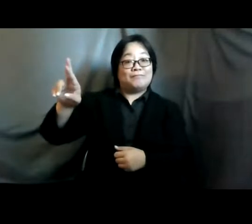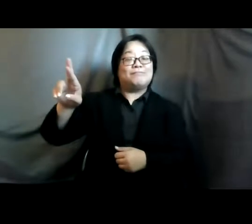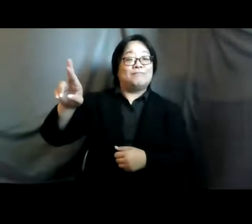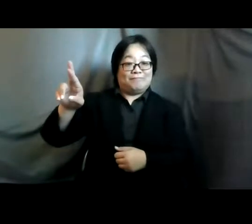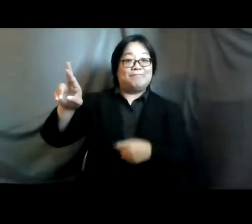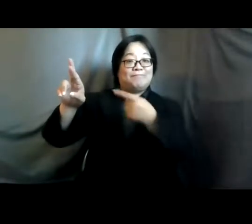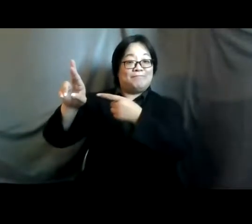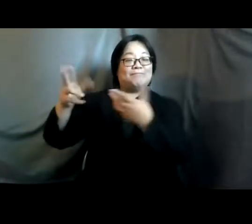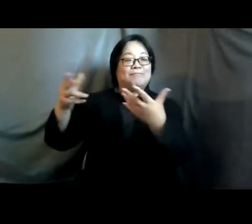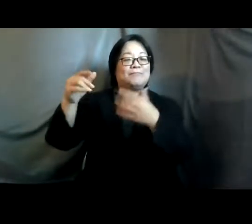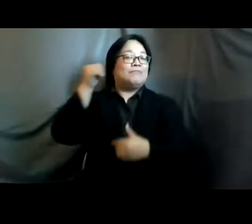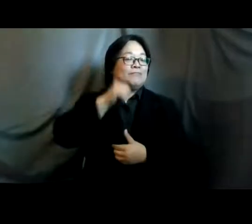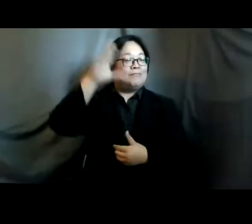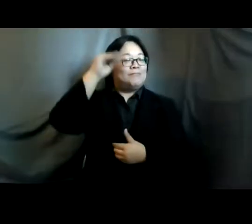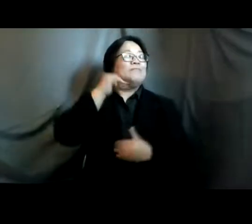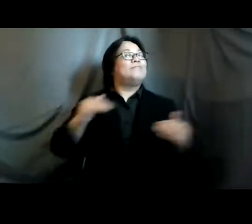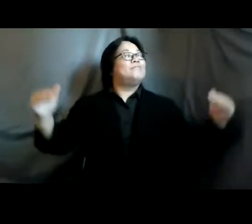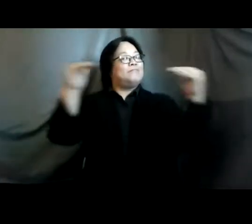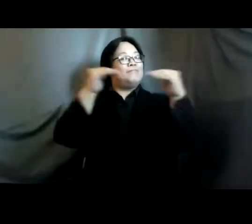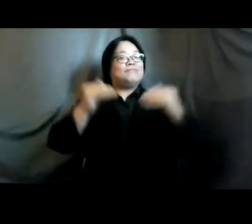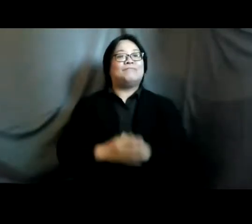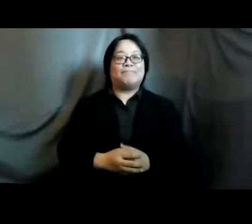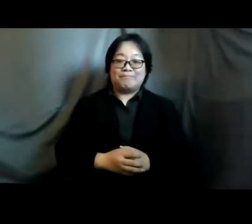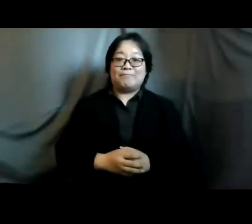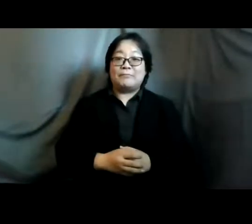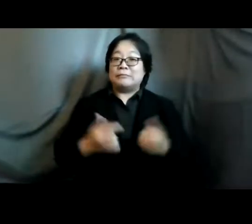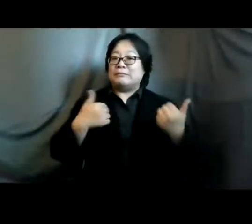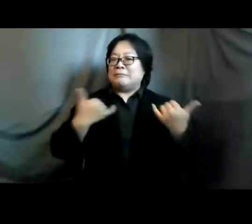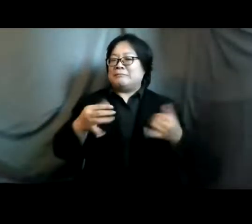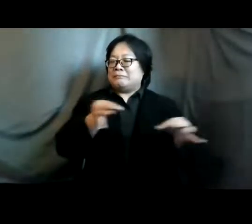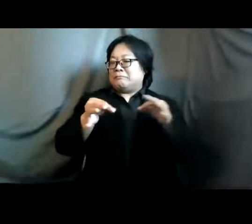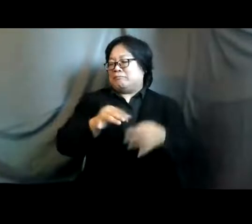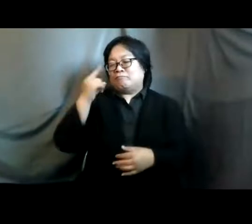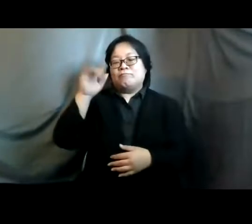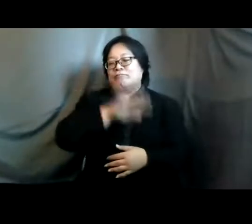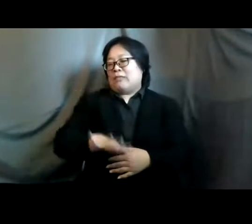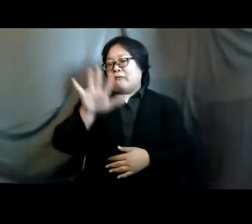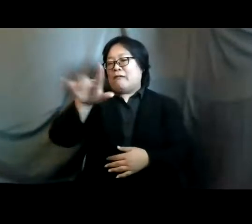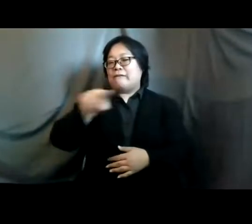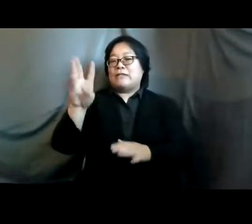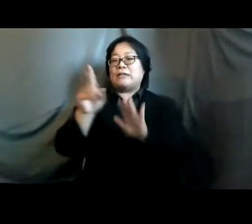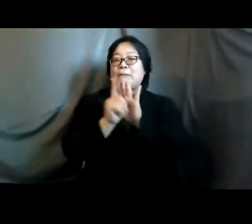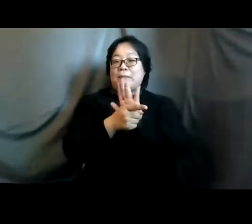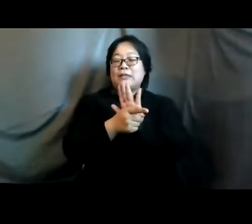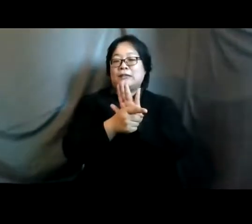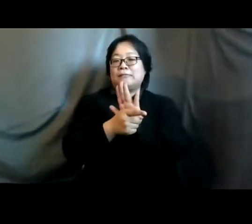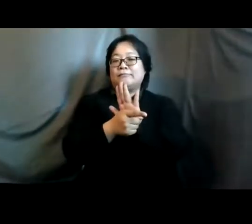gender equality floor what i'm going to do is just take around five to six minutes to run over an overview